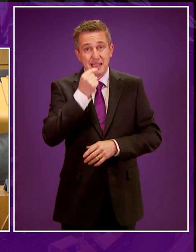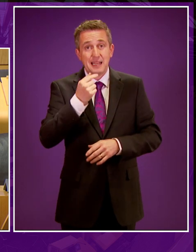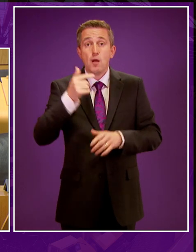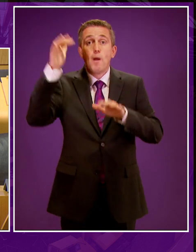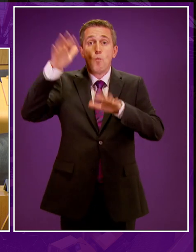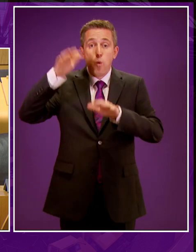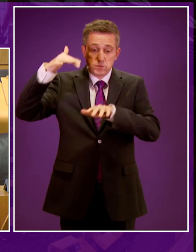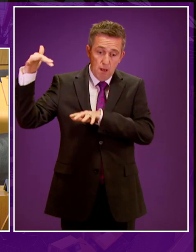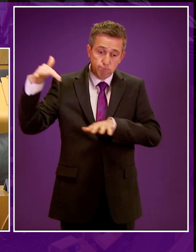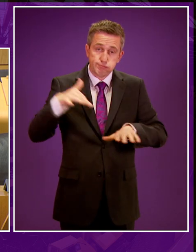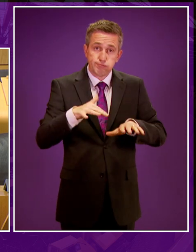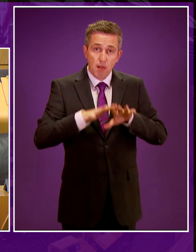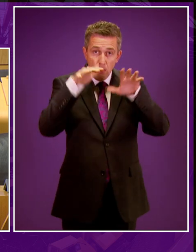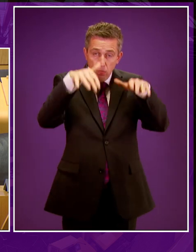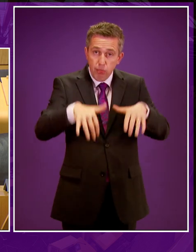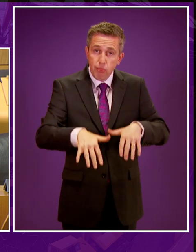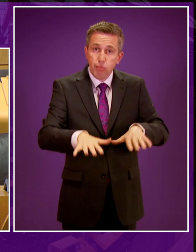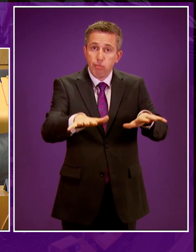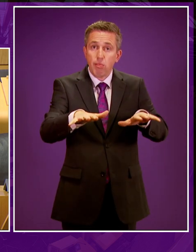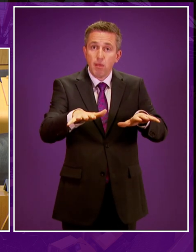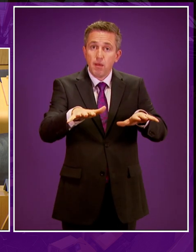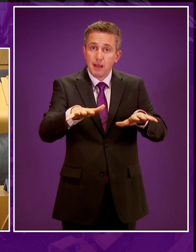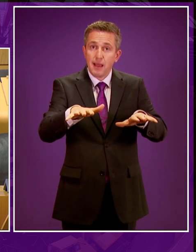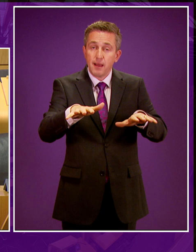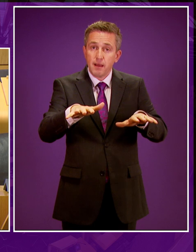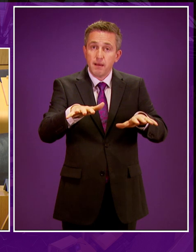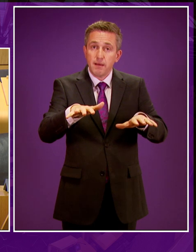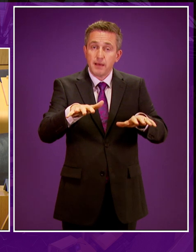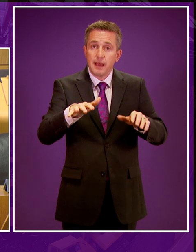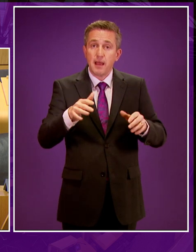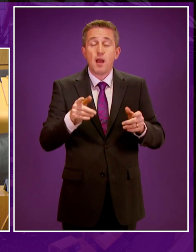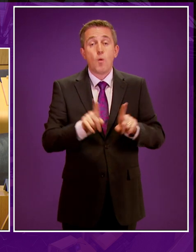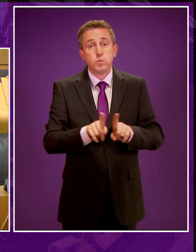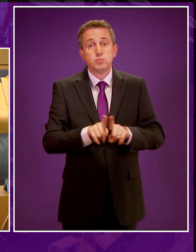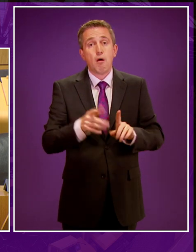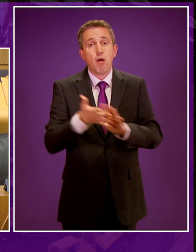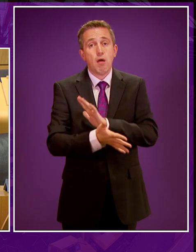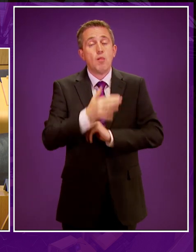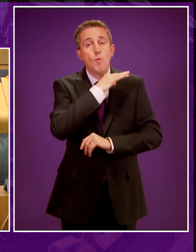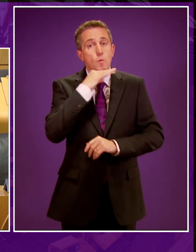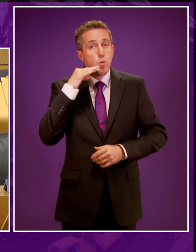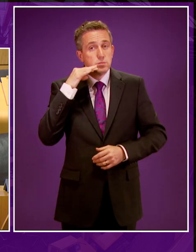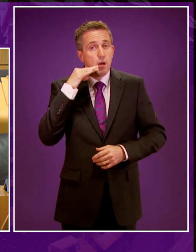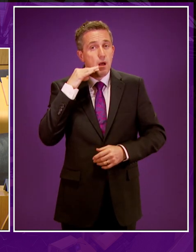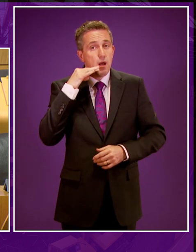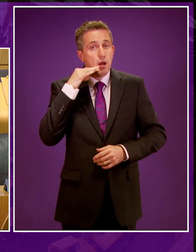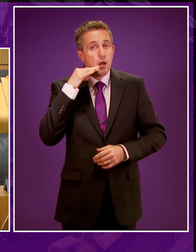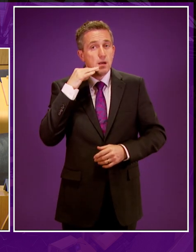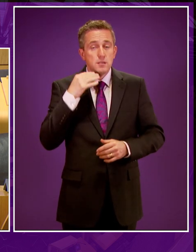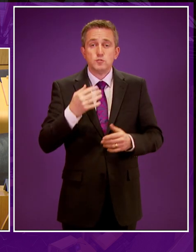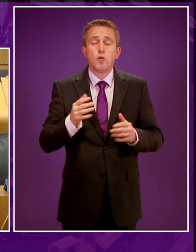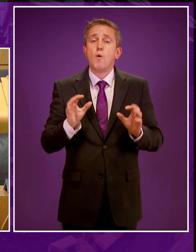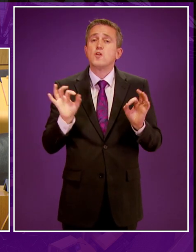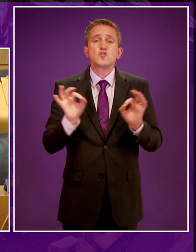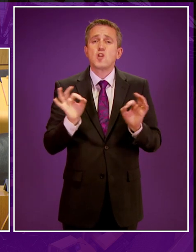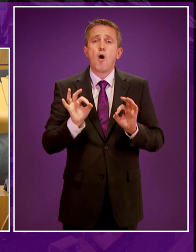disruption to the water table and local water courses, not to mention water contamination. So no form of any production is